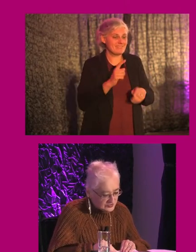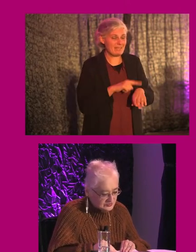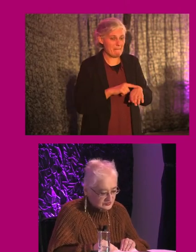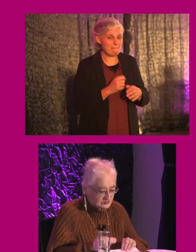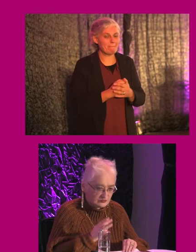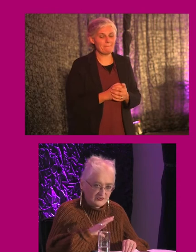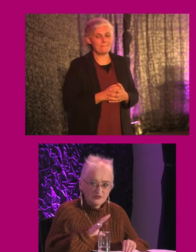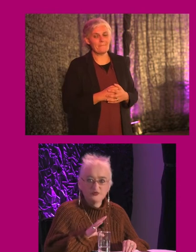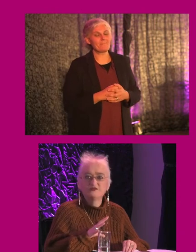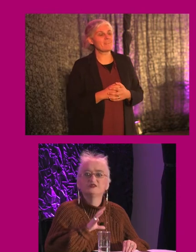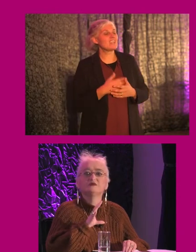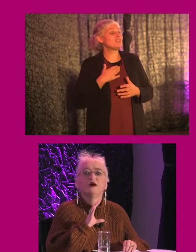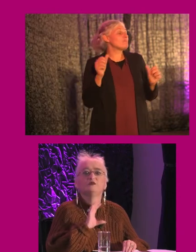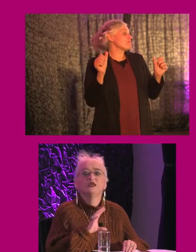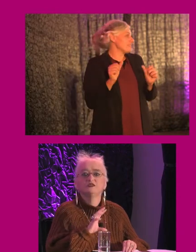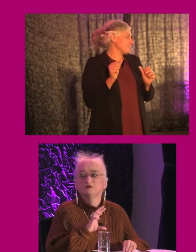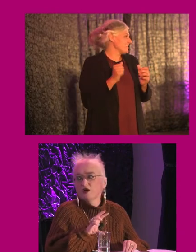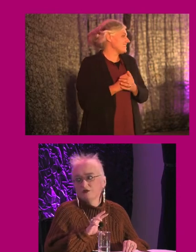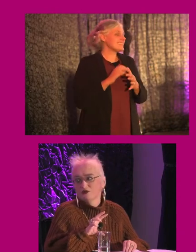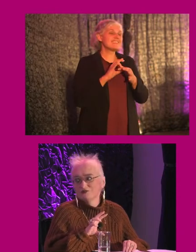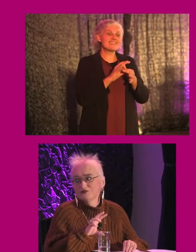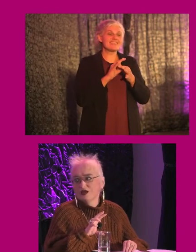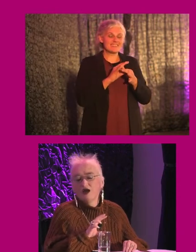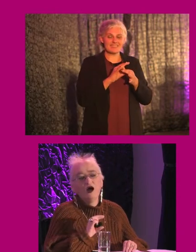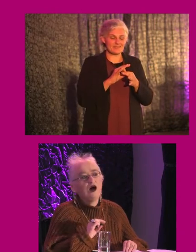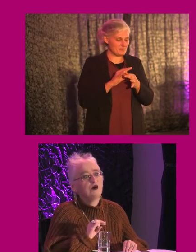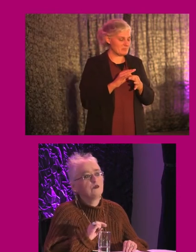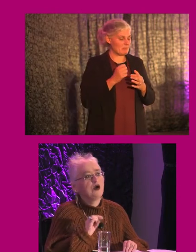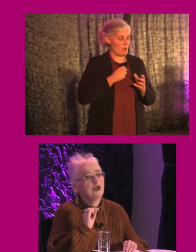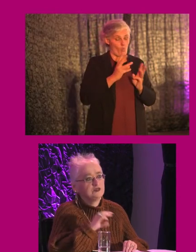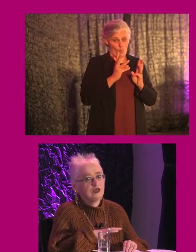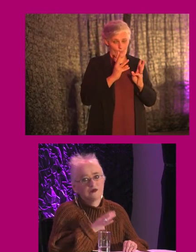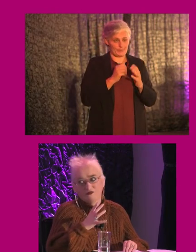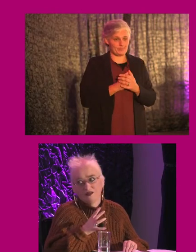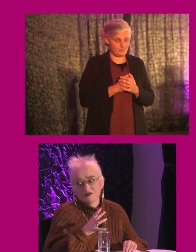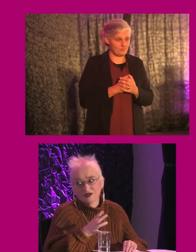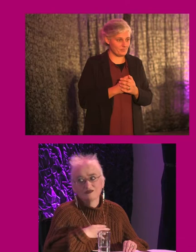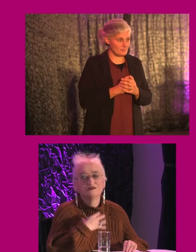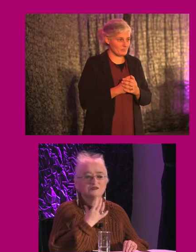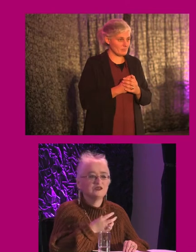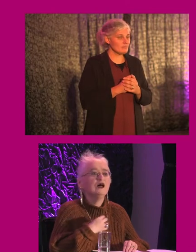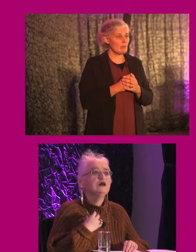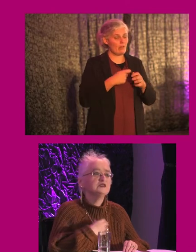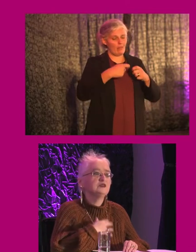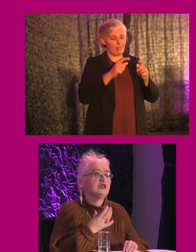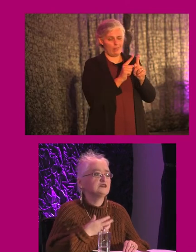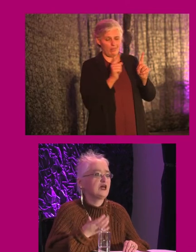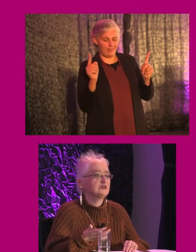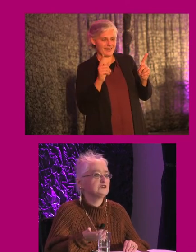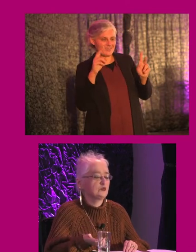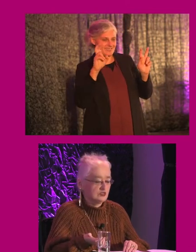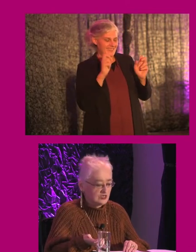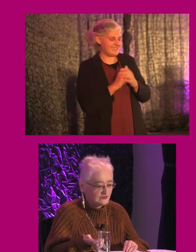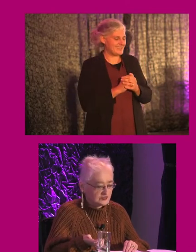Just very briefly, in relation to my role. I, as I said, I've got a very long title, it's Disability Liaison